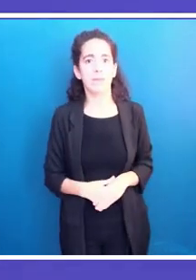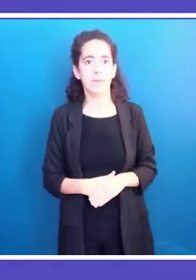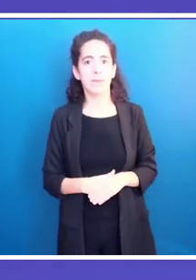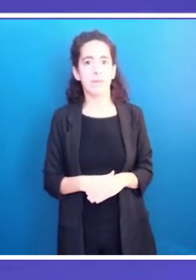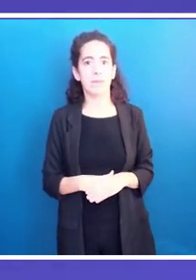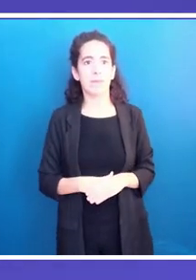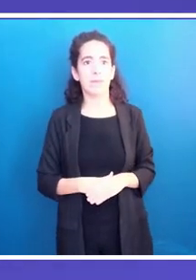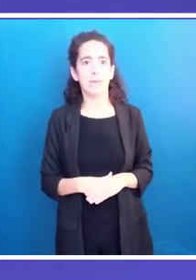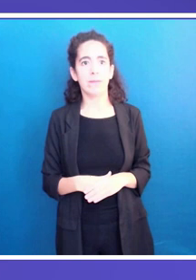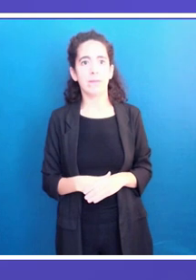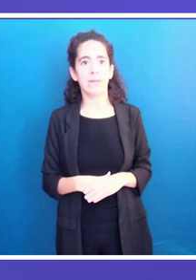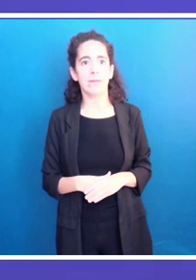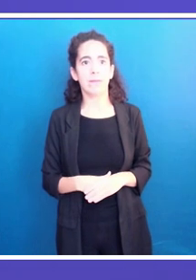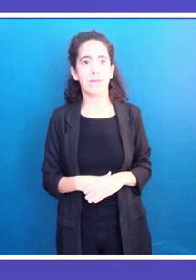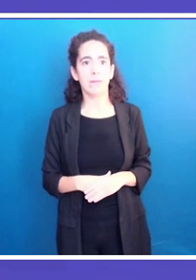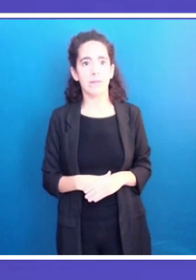Thank you